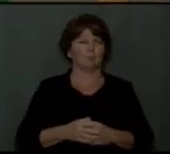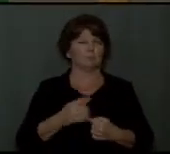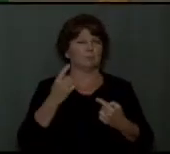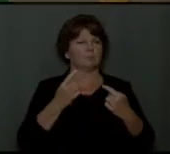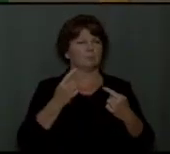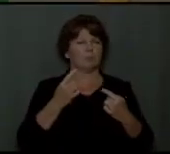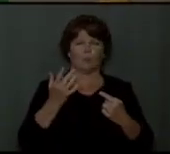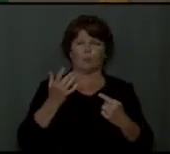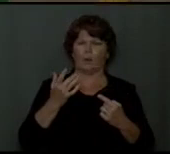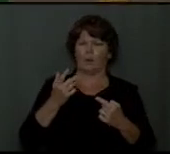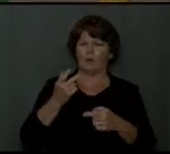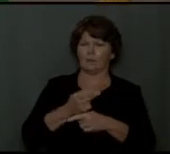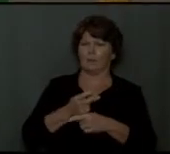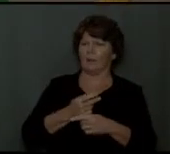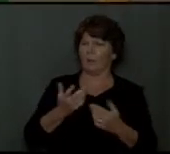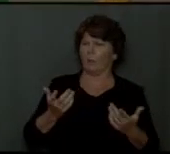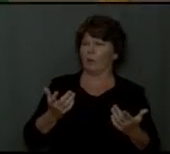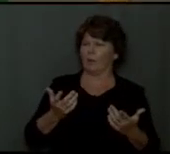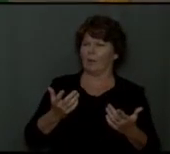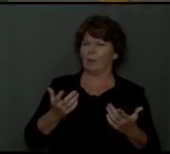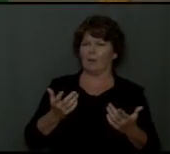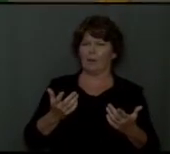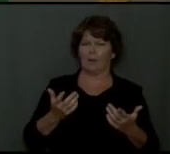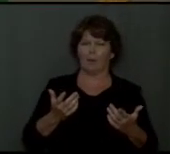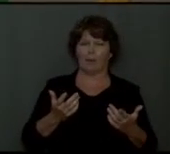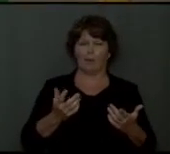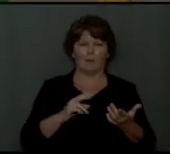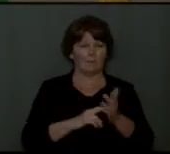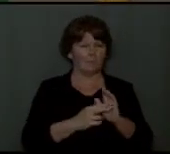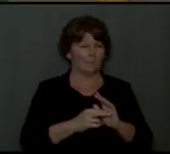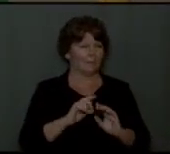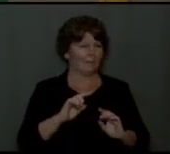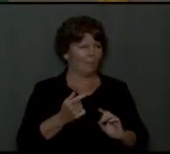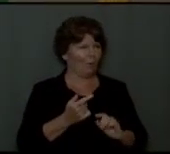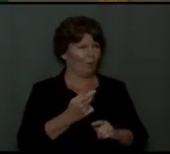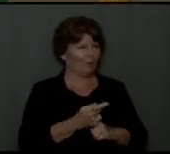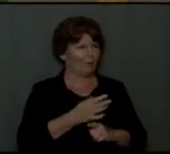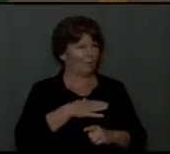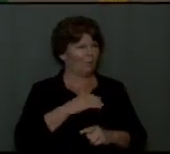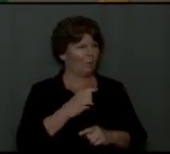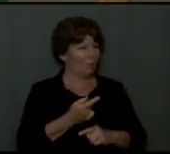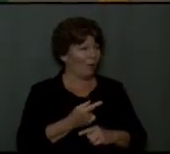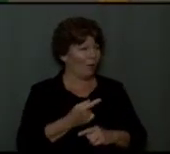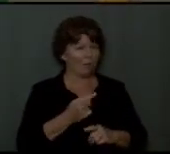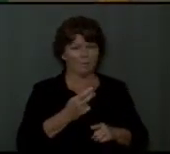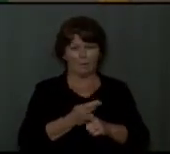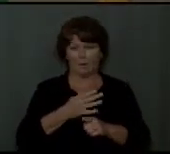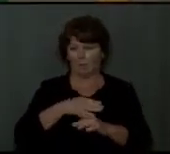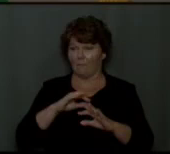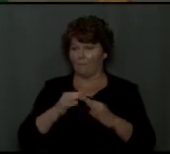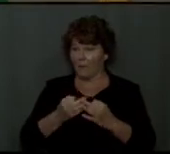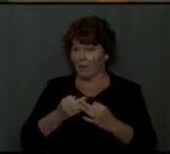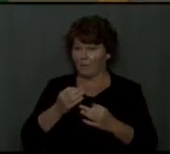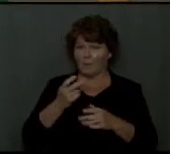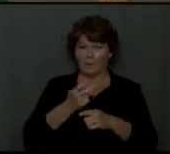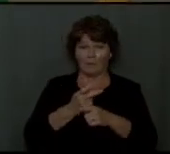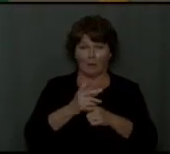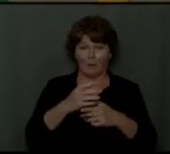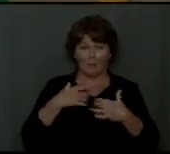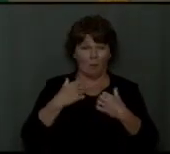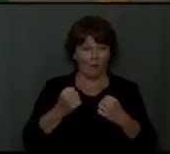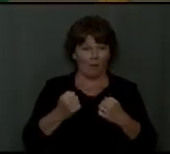wanted to ask them of what? Do they mean your dog? Your family? Your health?